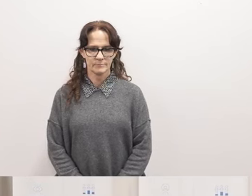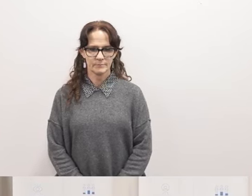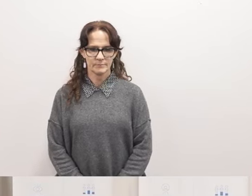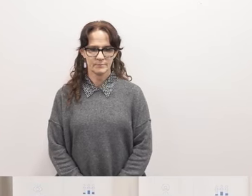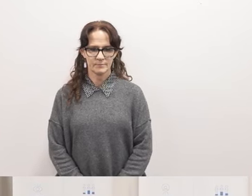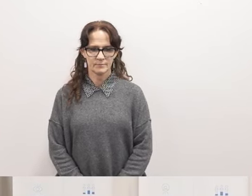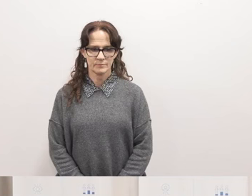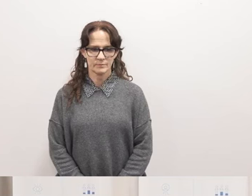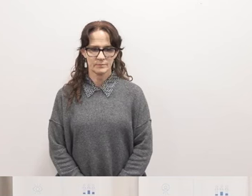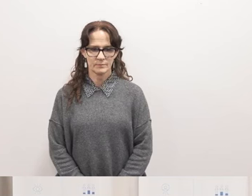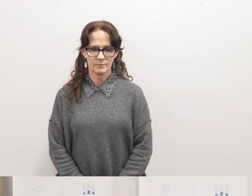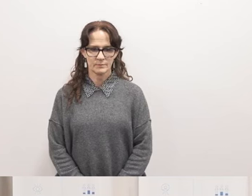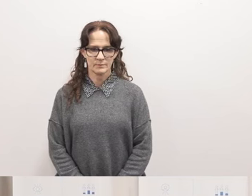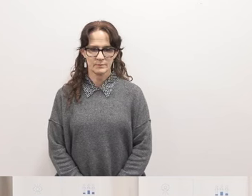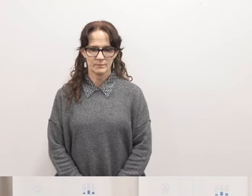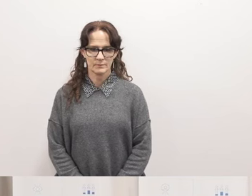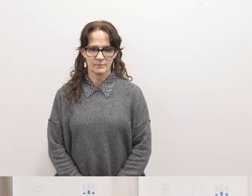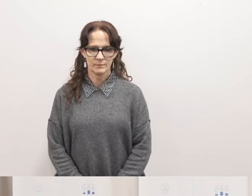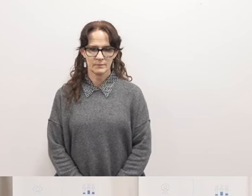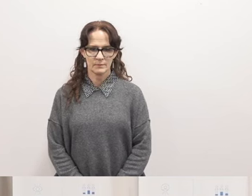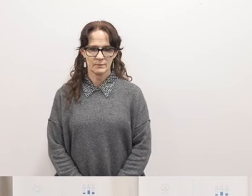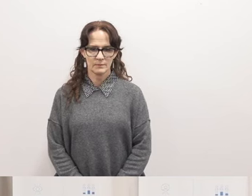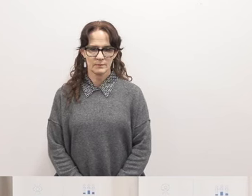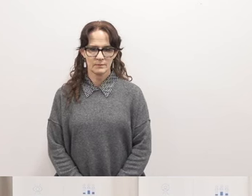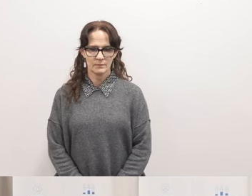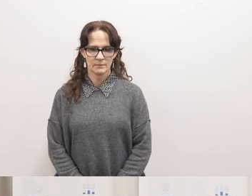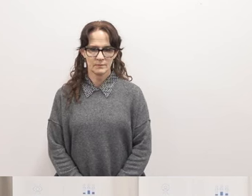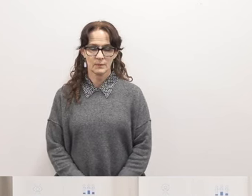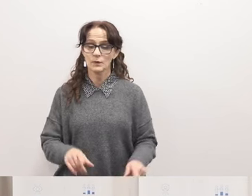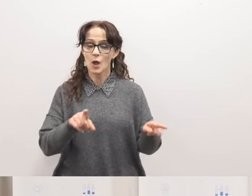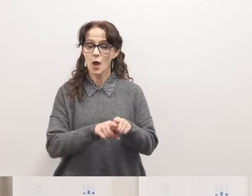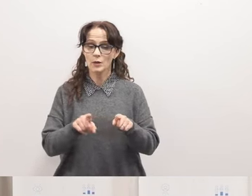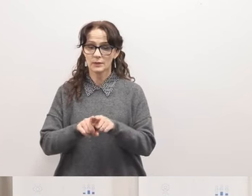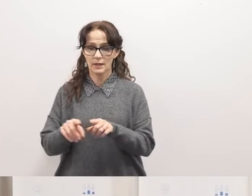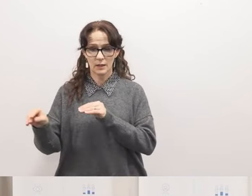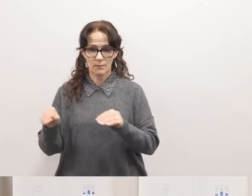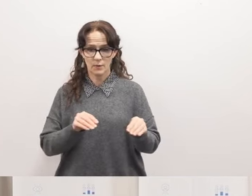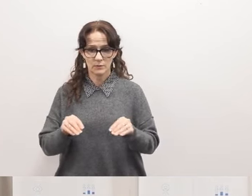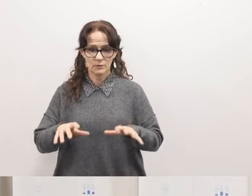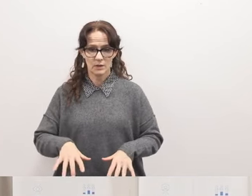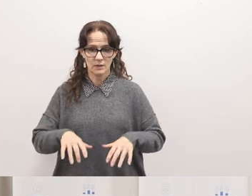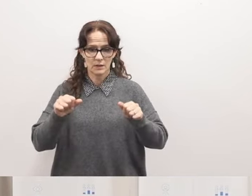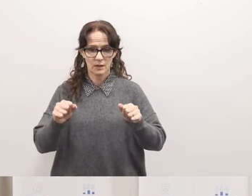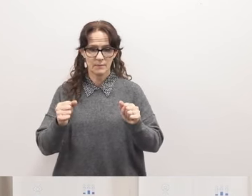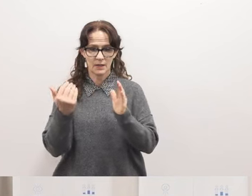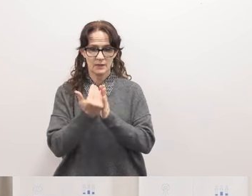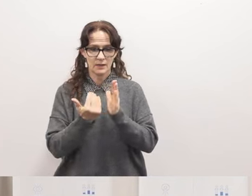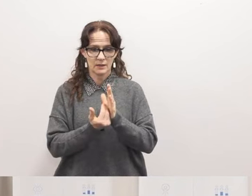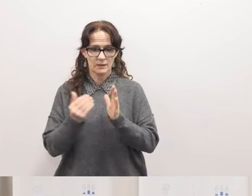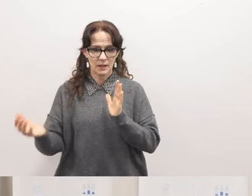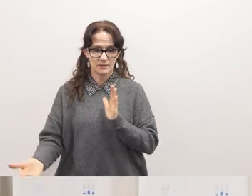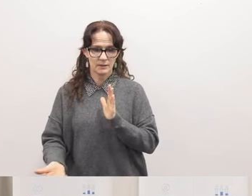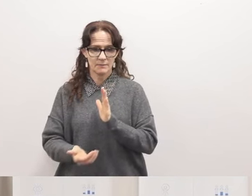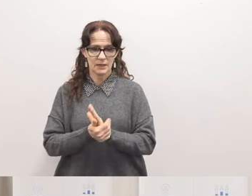okay um would you also would you also like to make a motion to adopt the agenda as amended